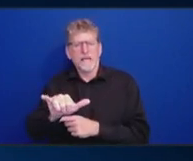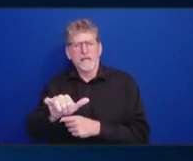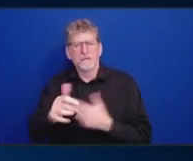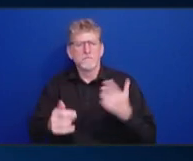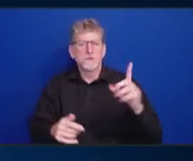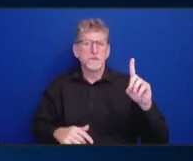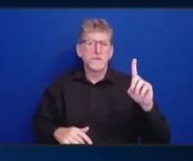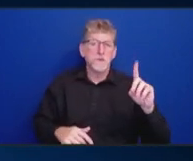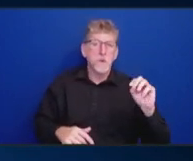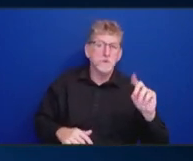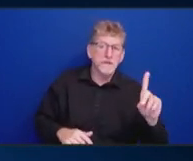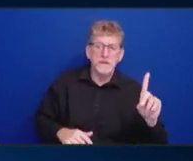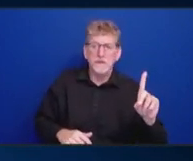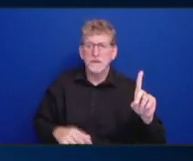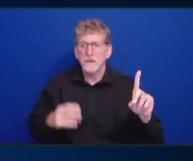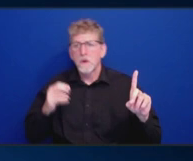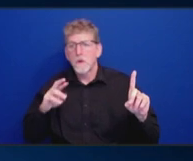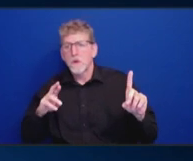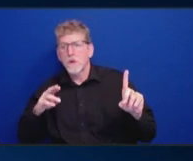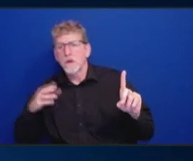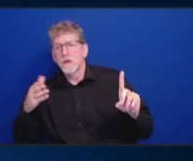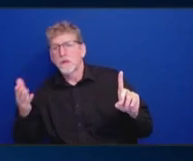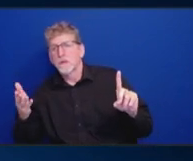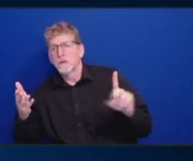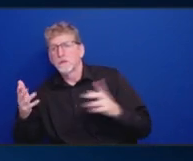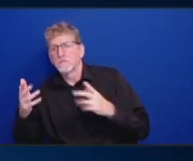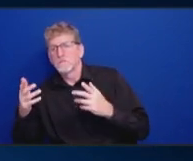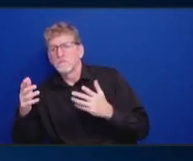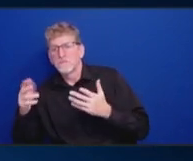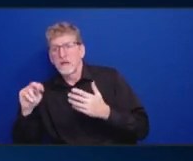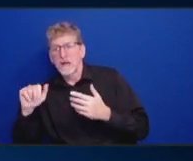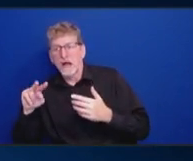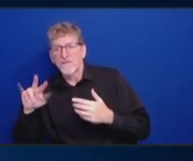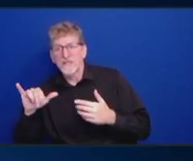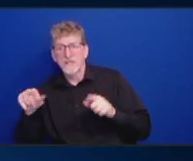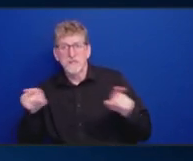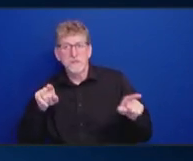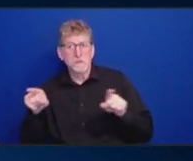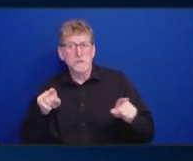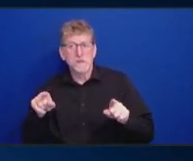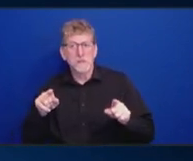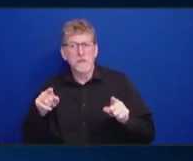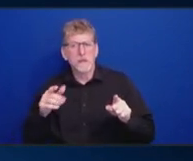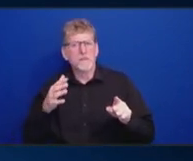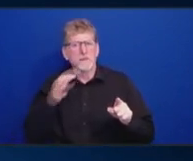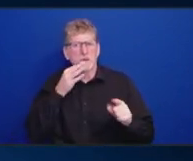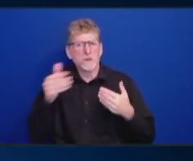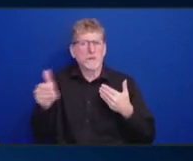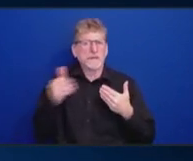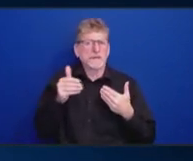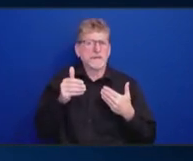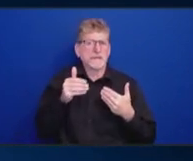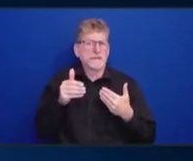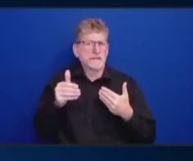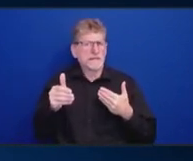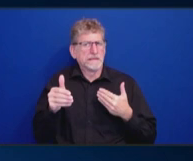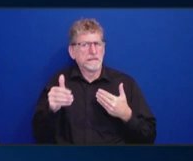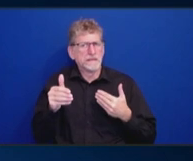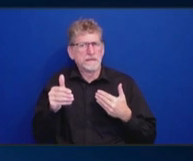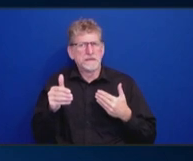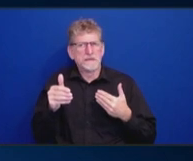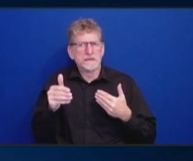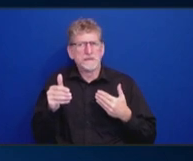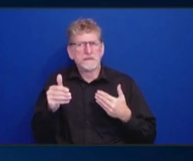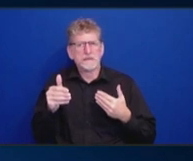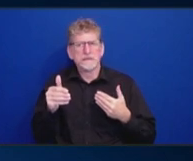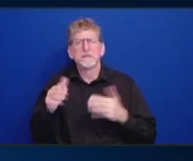Hill might be better done sooner rather than later to wait for the next quarterly meeting, if that makes sense. Yeah. It does make